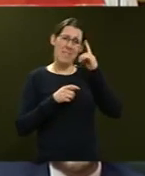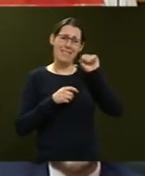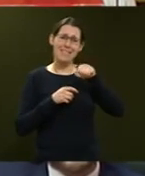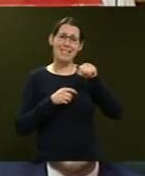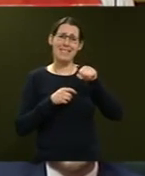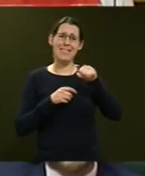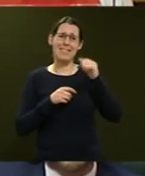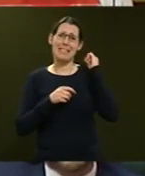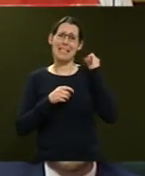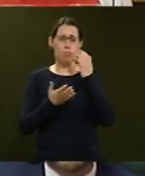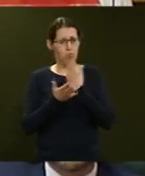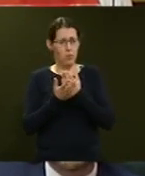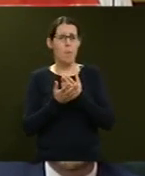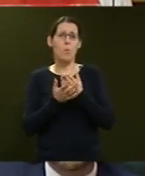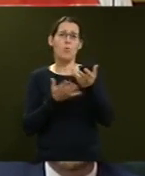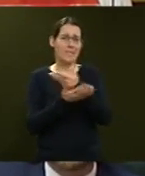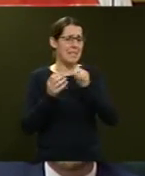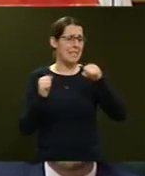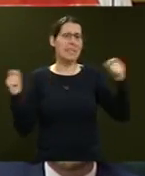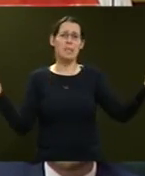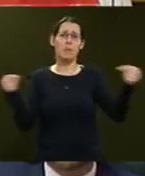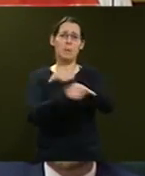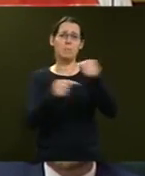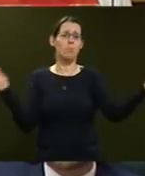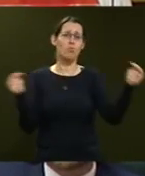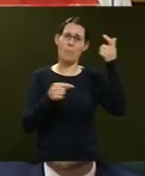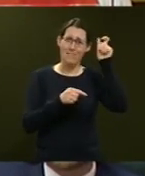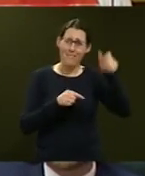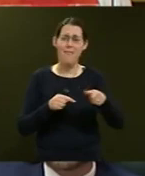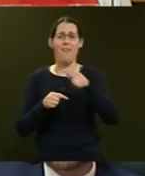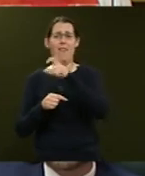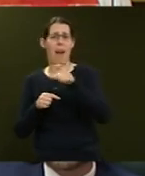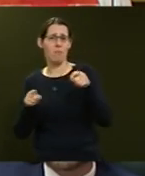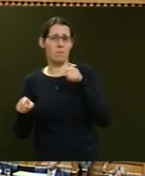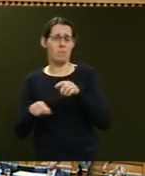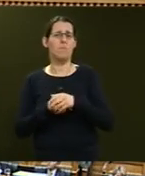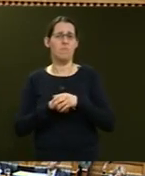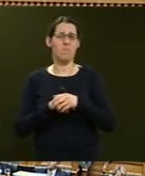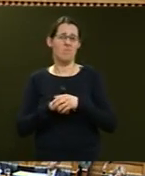Ms Curran, as the Prime Minister said yesterday, as would be expected for any major role.